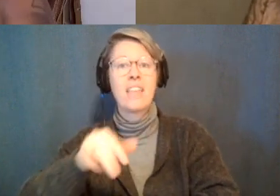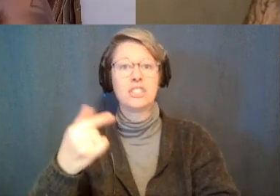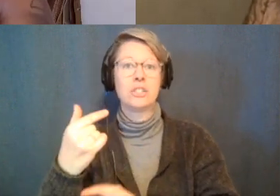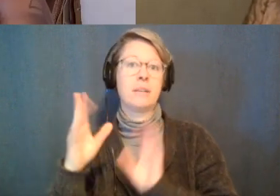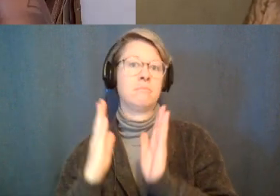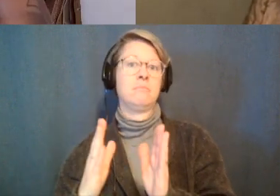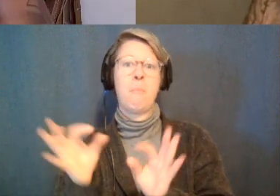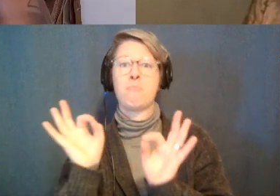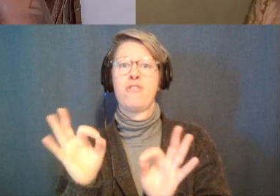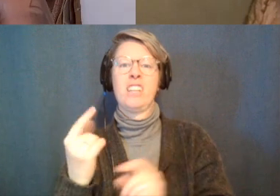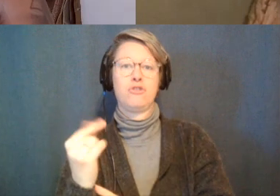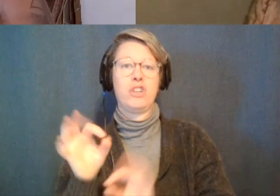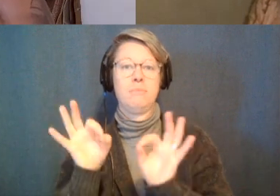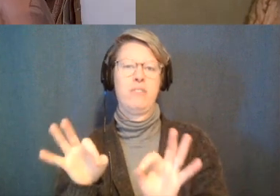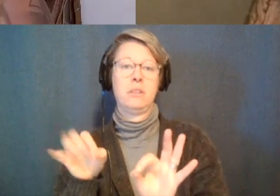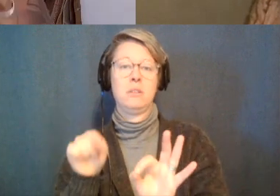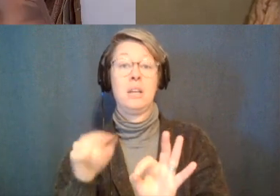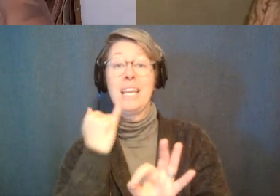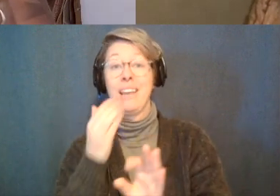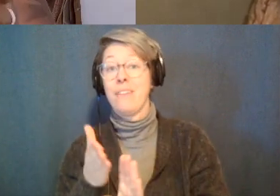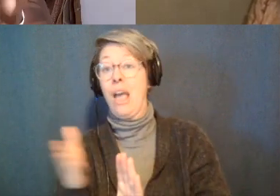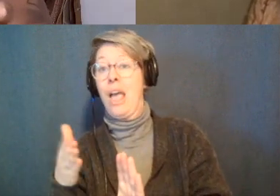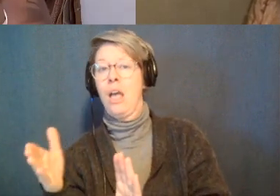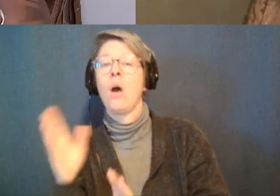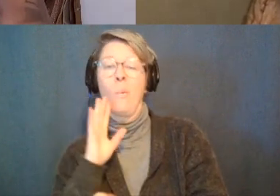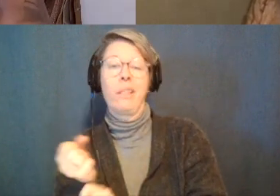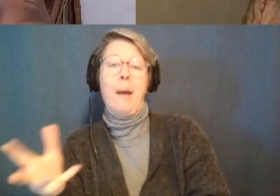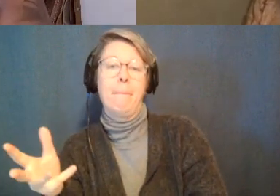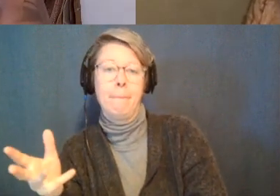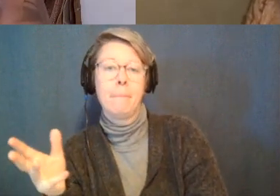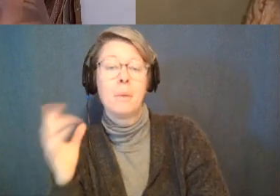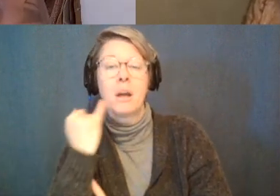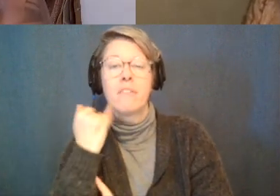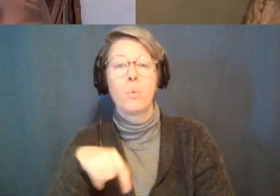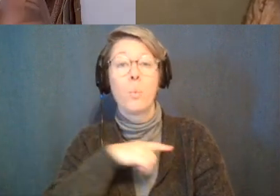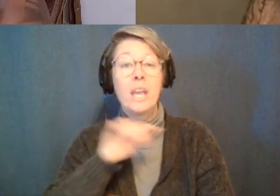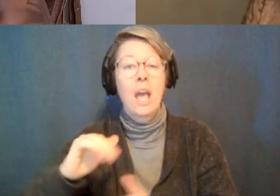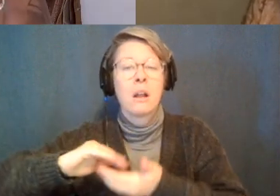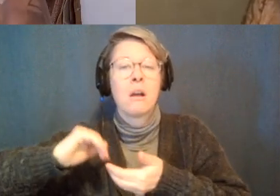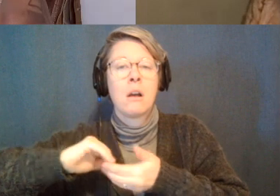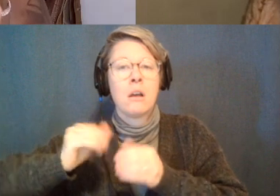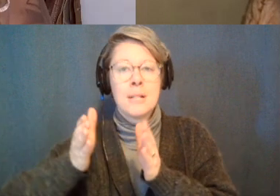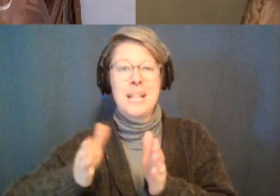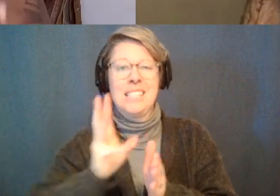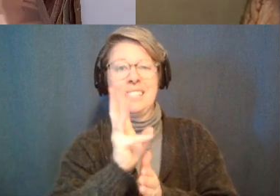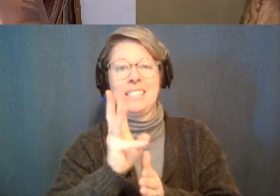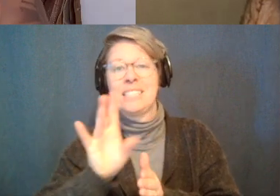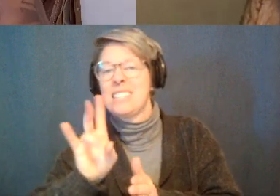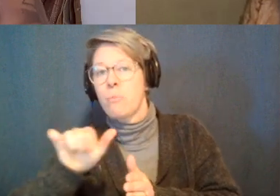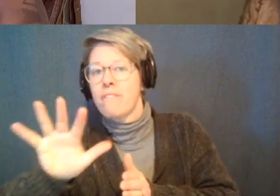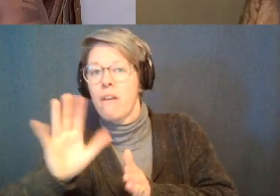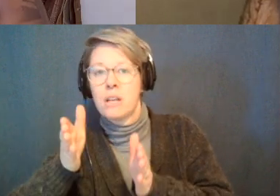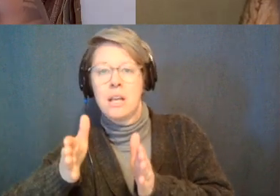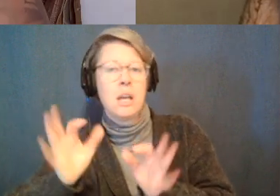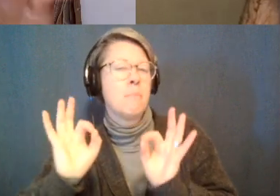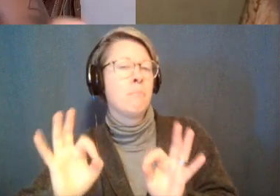but if we get past that we're probably going to ejaculate but if we can actually make love between that little um six and seven and a half that's like the glory